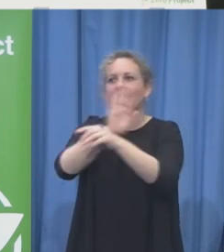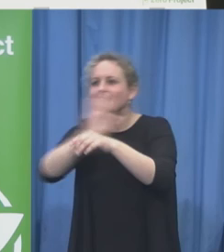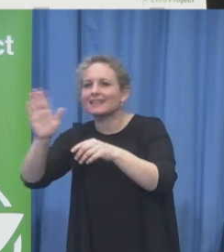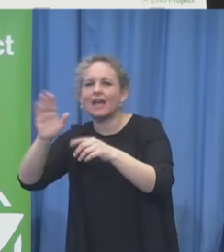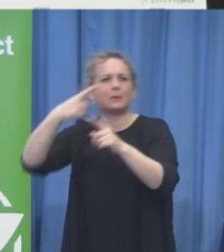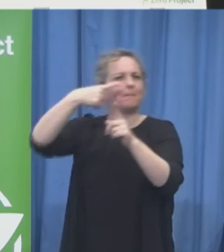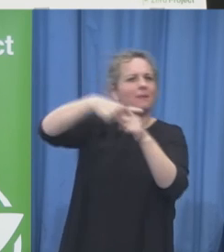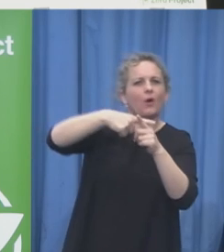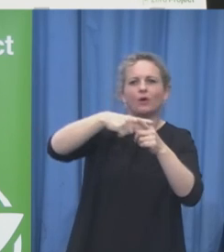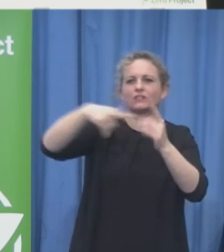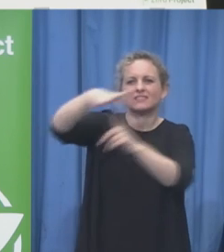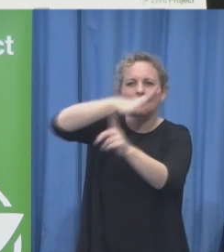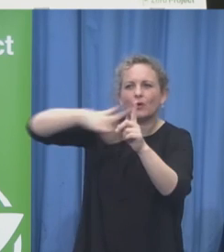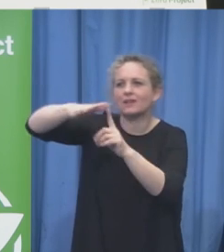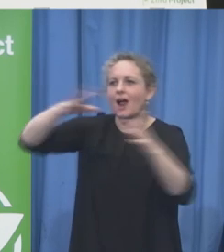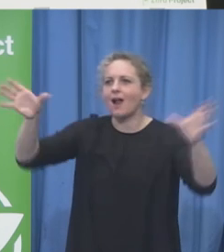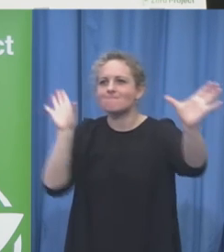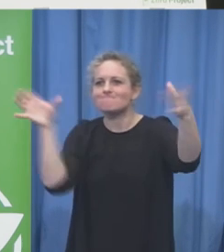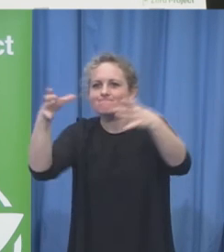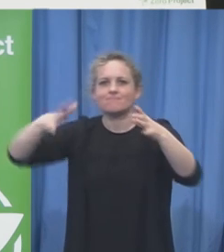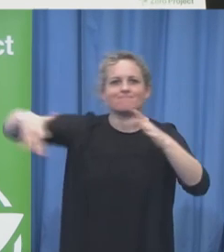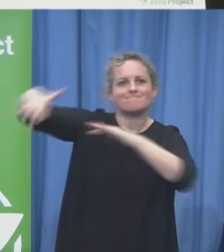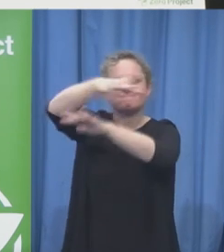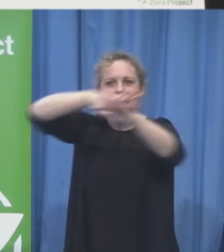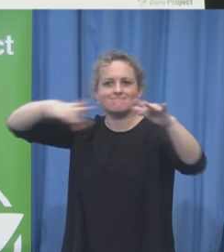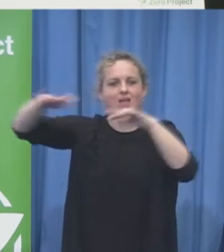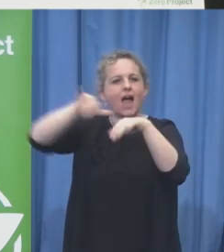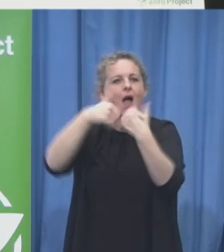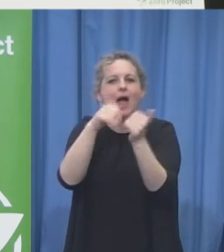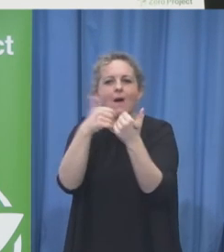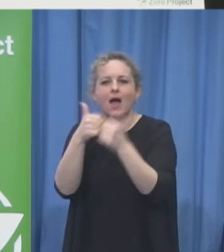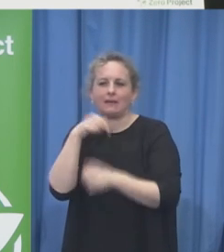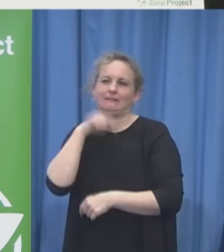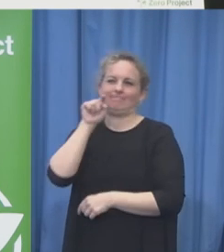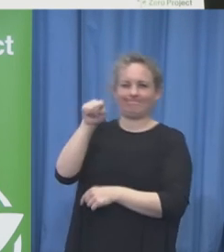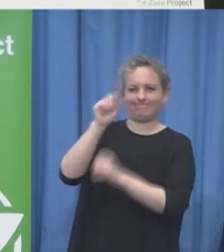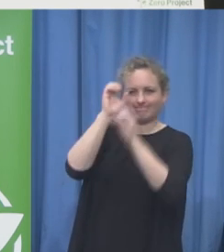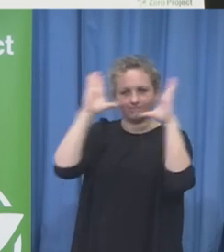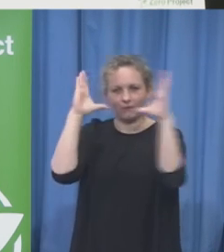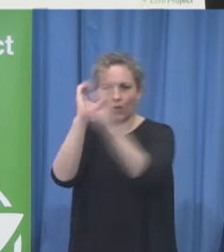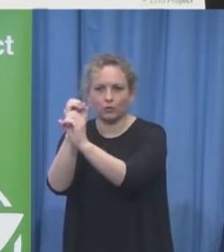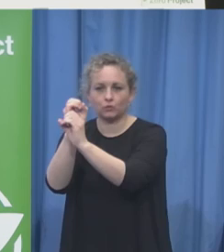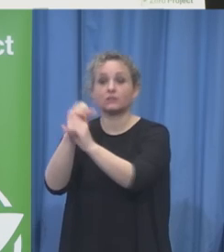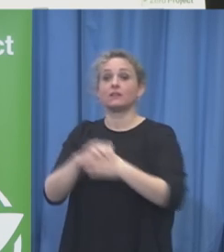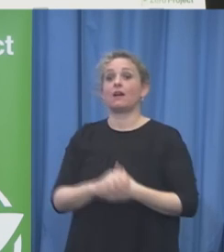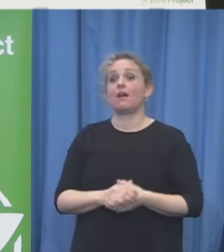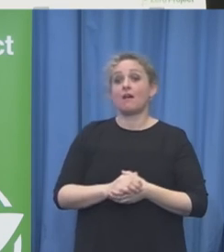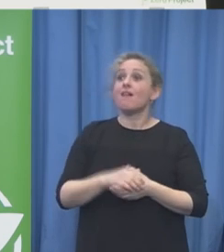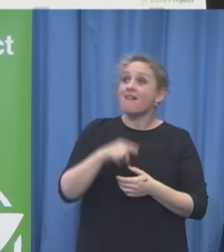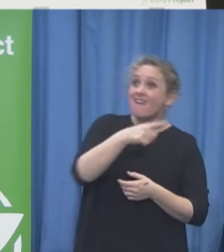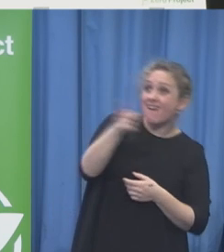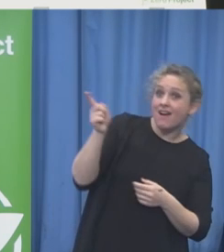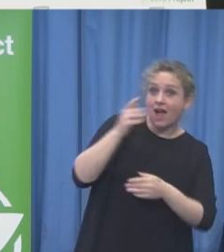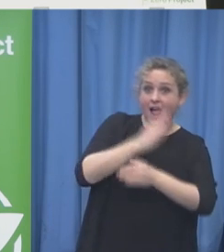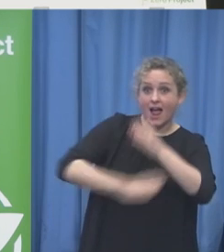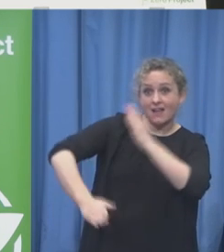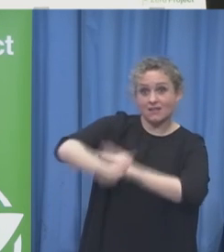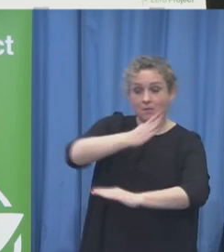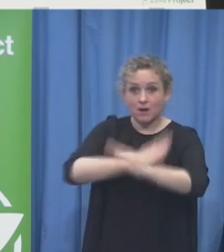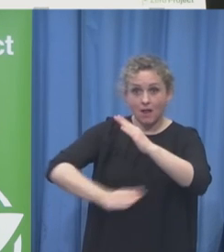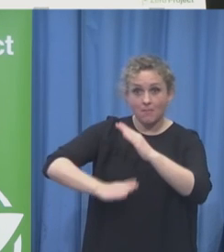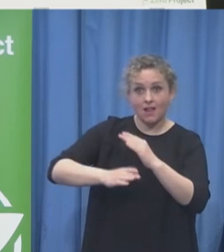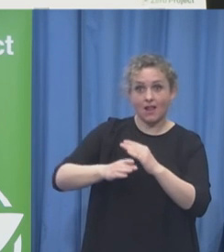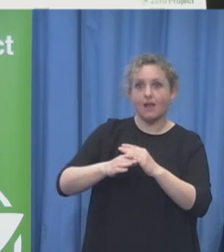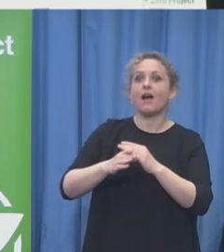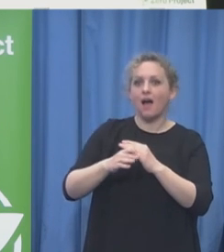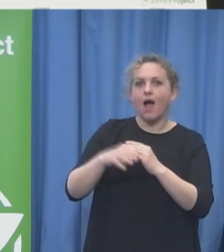persons with disabilities are both recognised and not allowed to go to waste. This year, we will